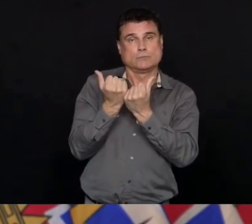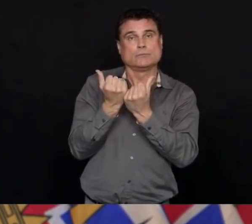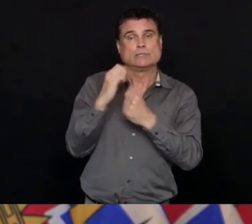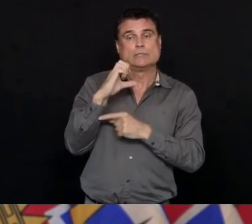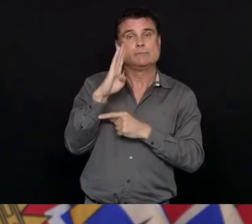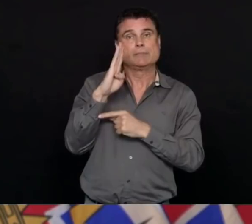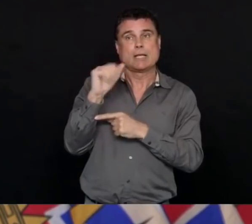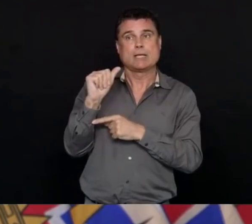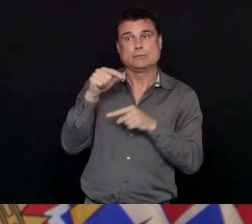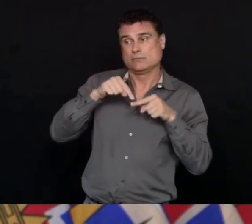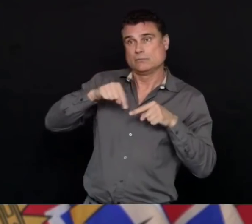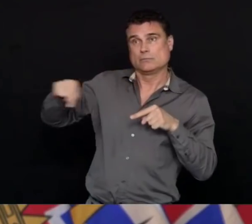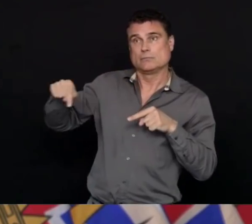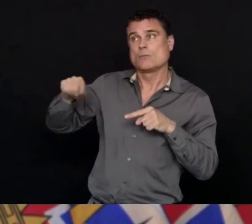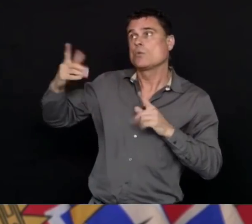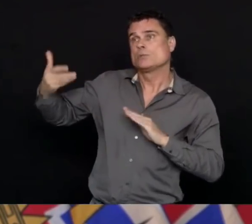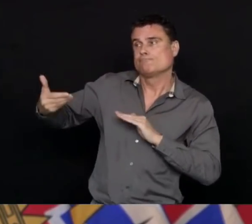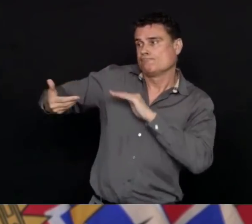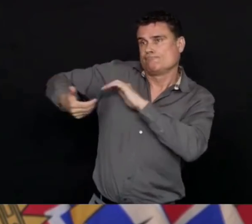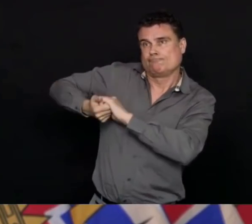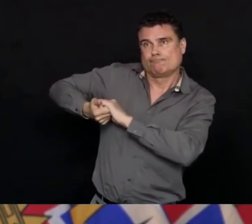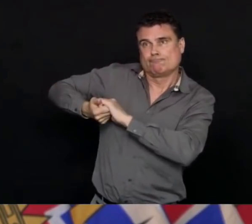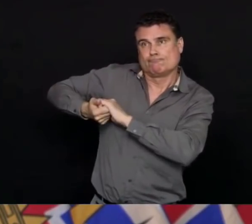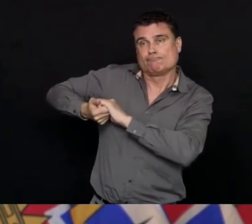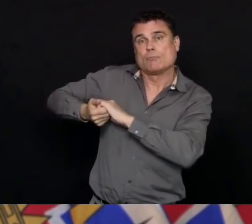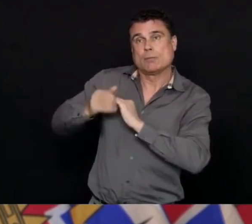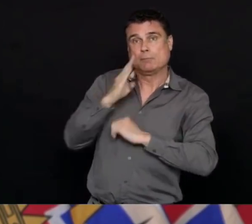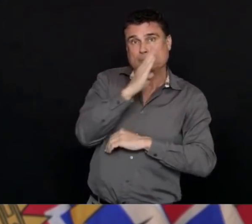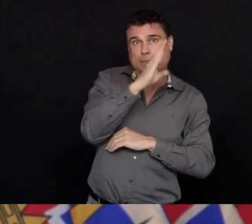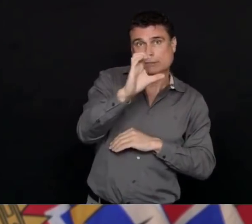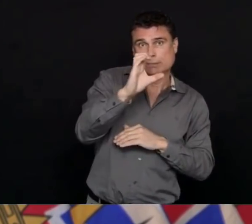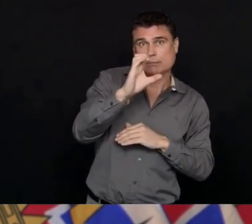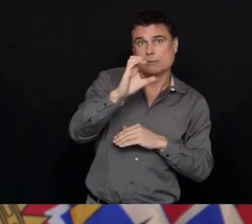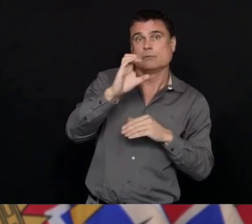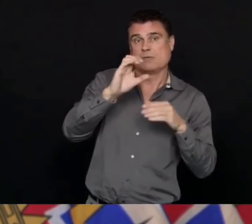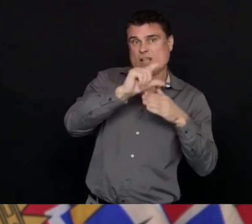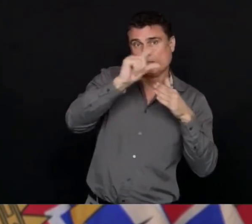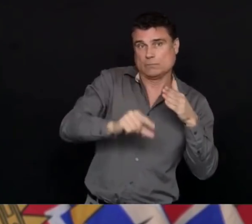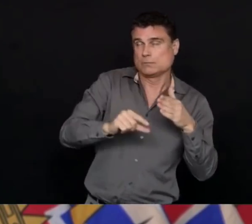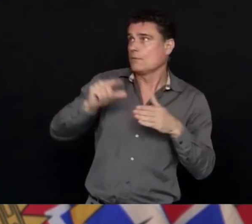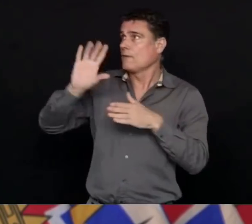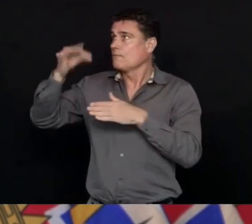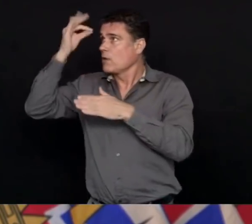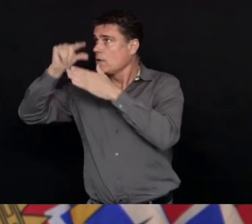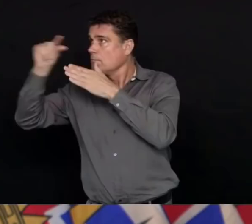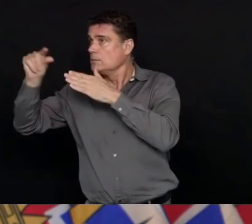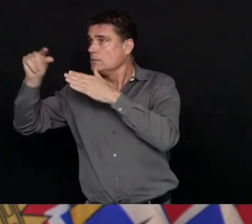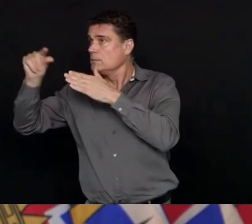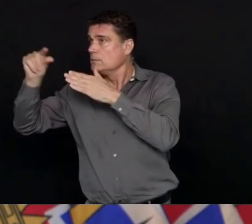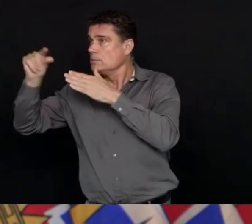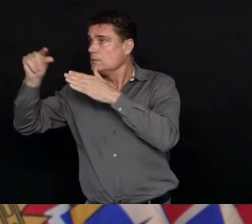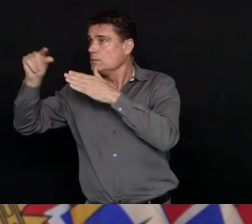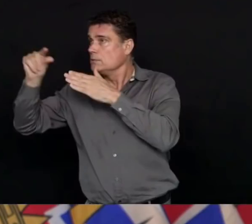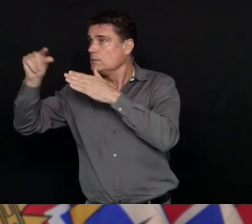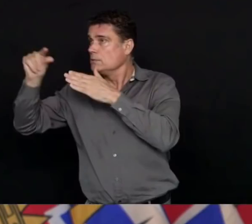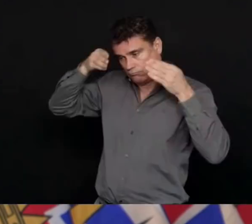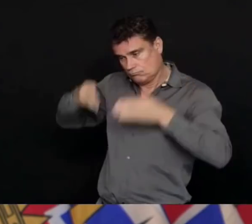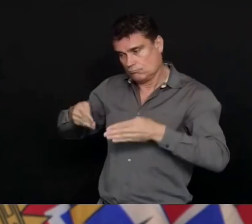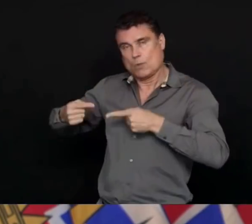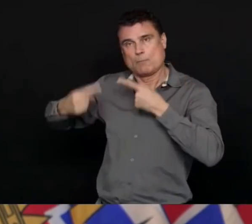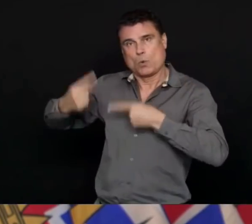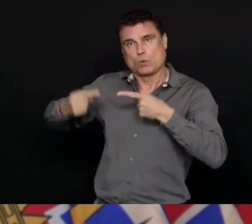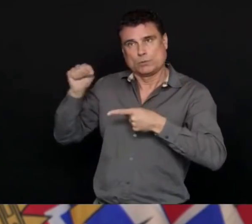communities and our families here in BC. So this is a long weekend. It's a weekend where there are many